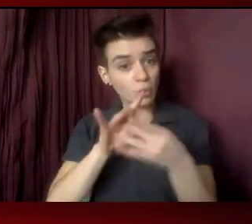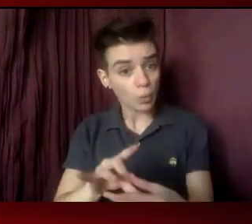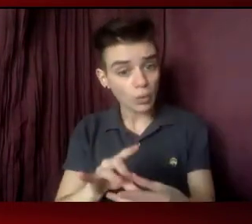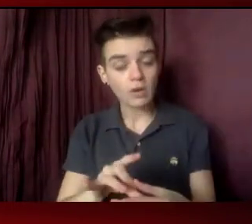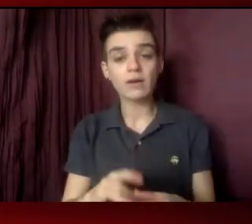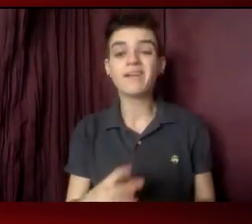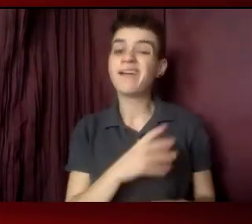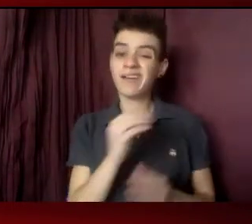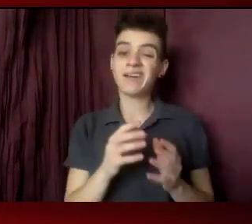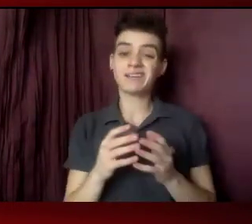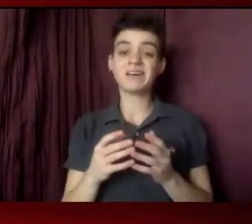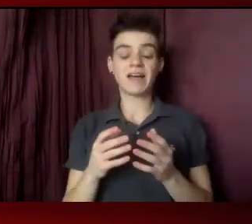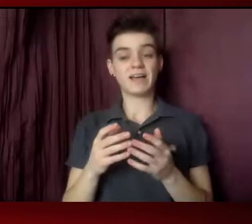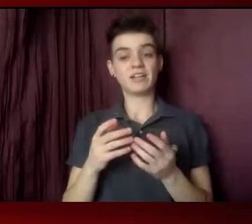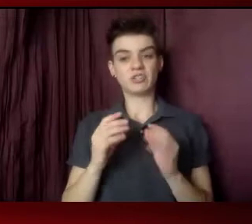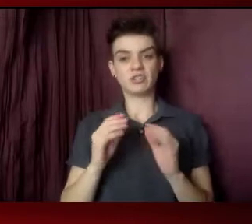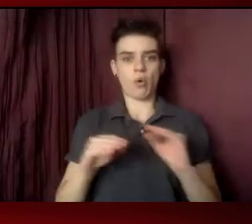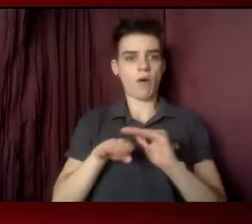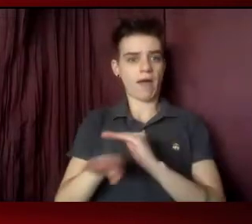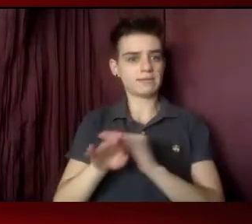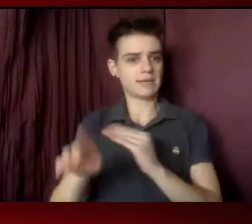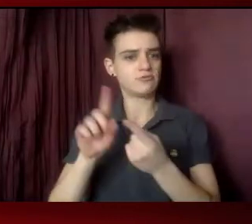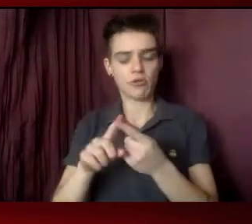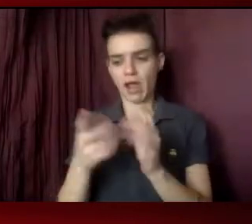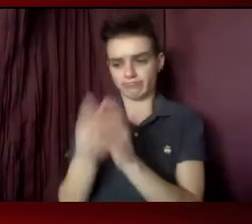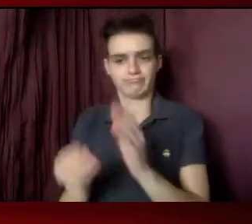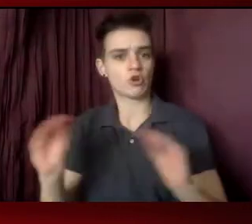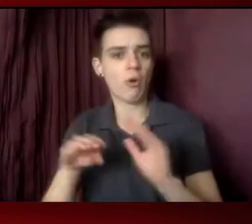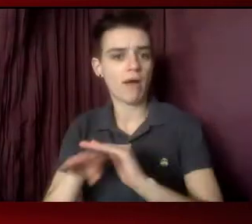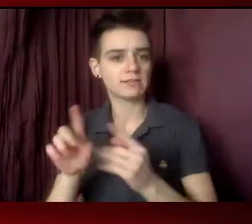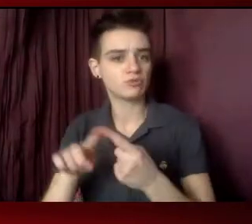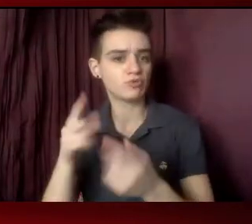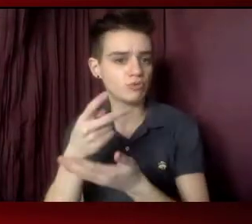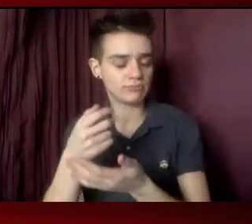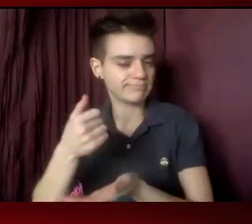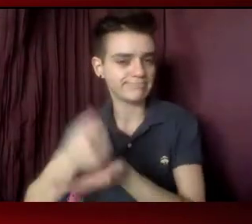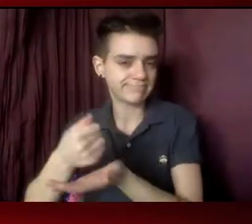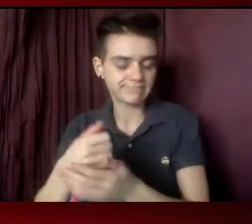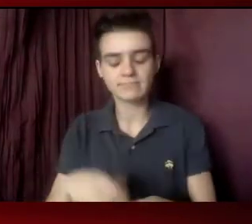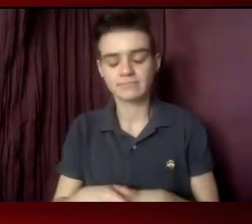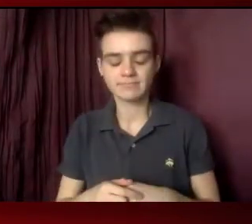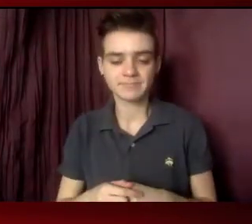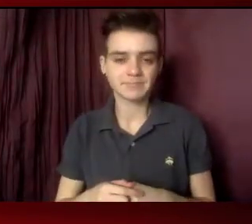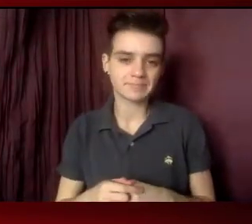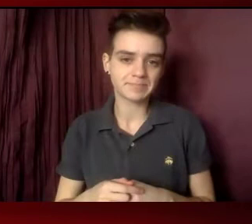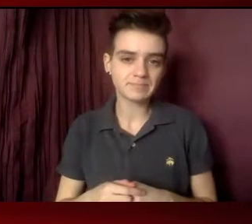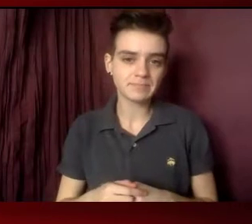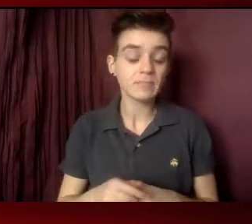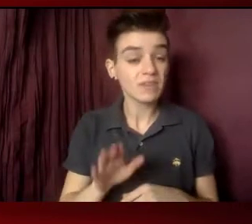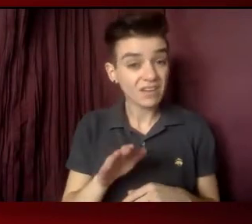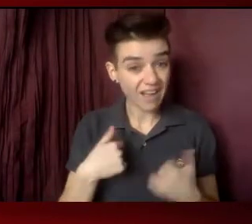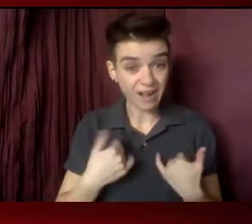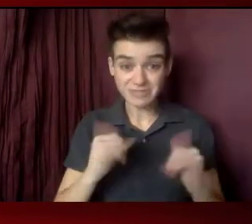by a lack of access to care. Believe it or not, today I'm still waiting for my